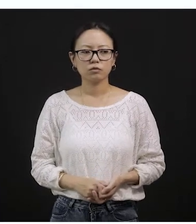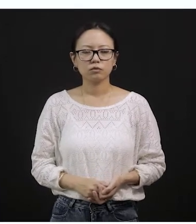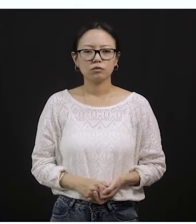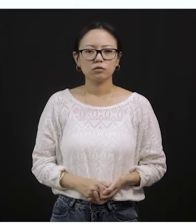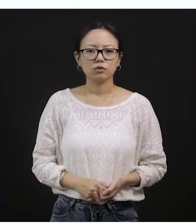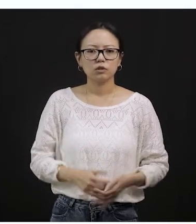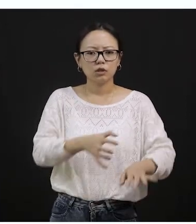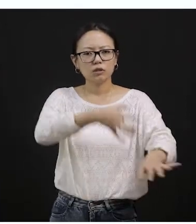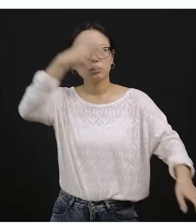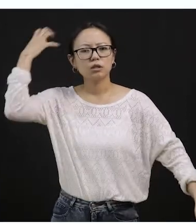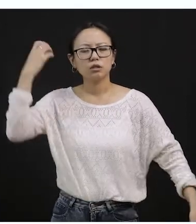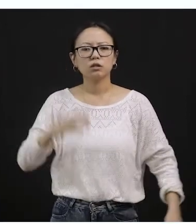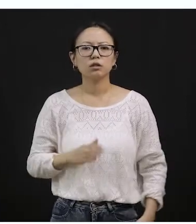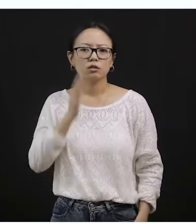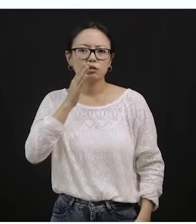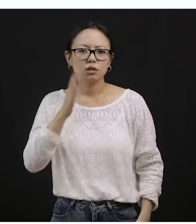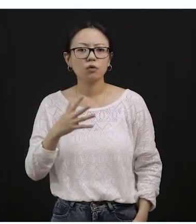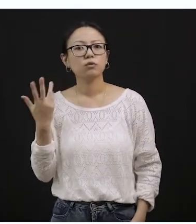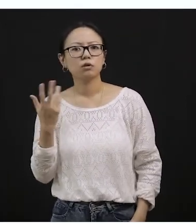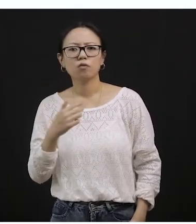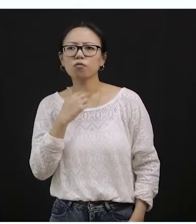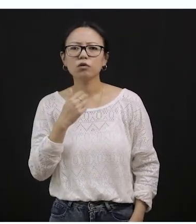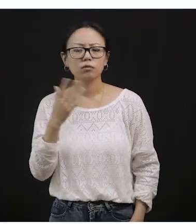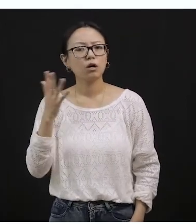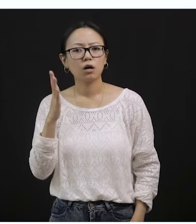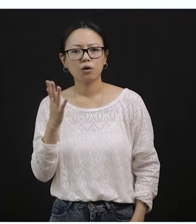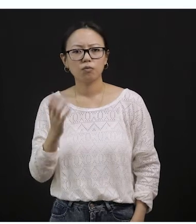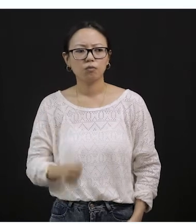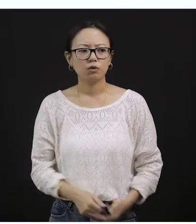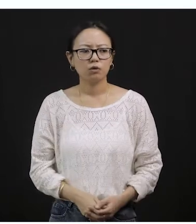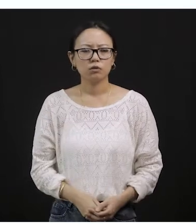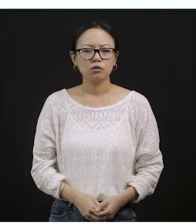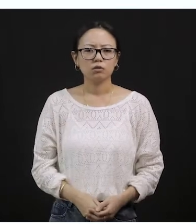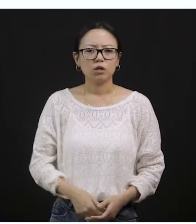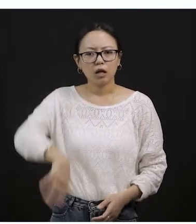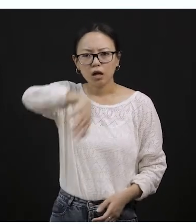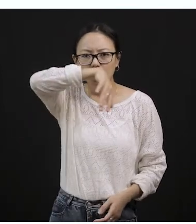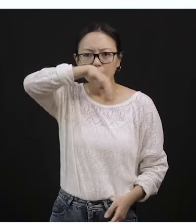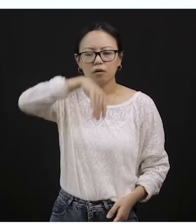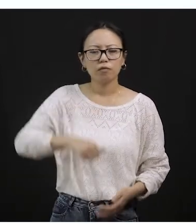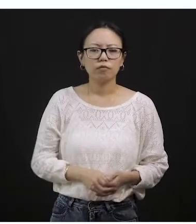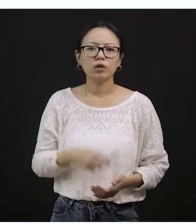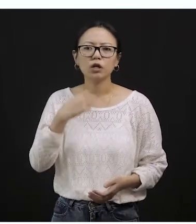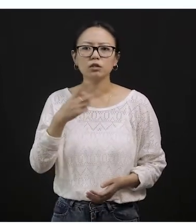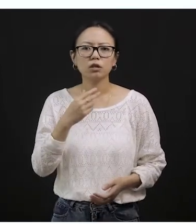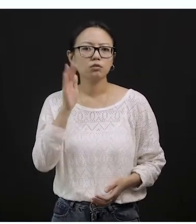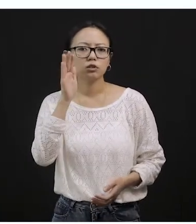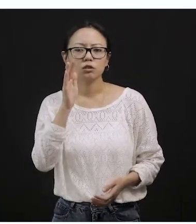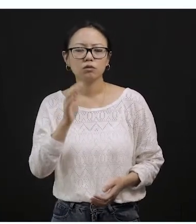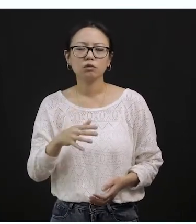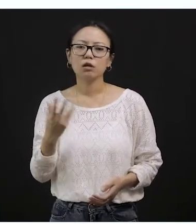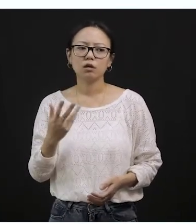tiger. Both the sounds are similar only. Okay? We learned about the sound of an elephant. We learned about the sound of a